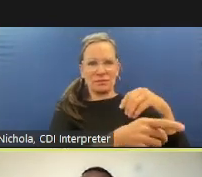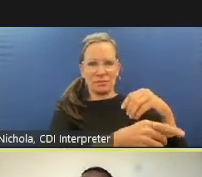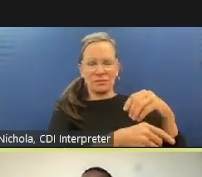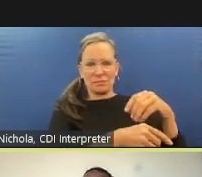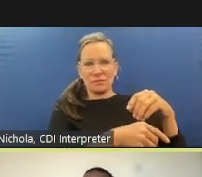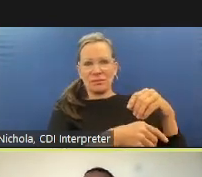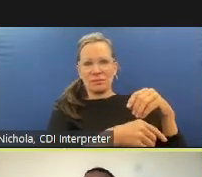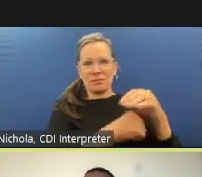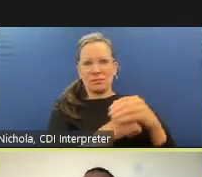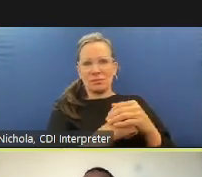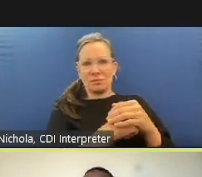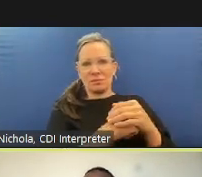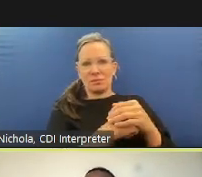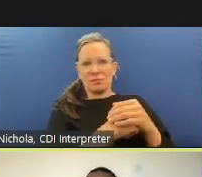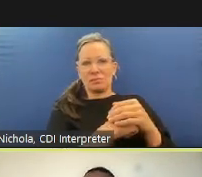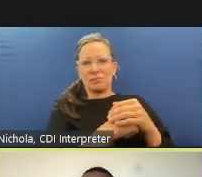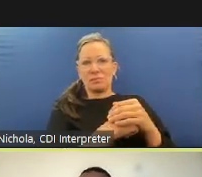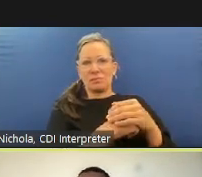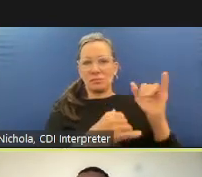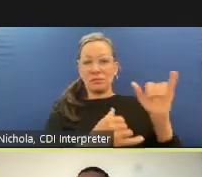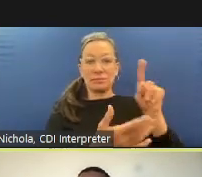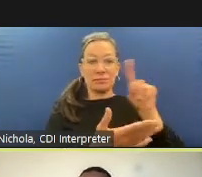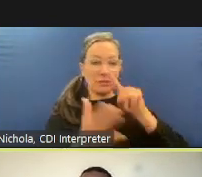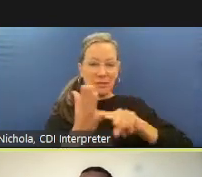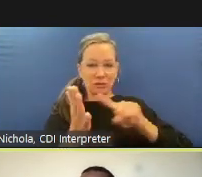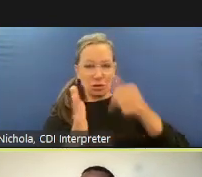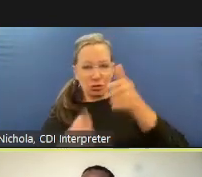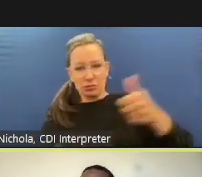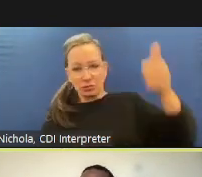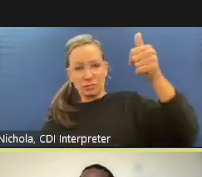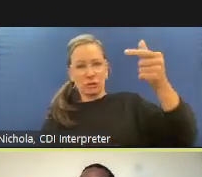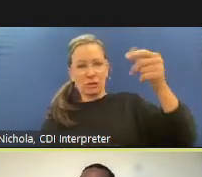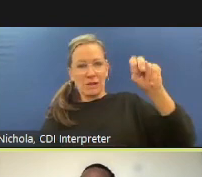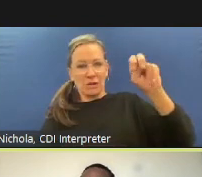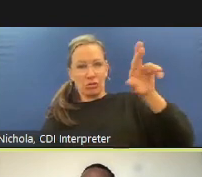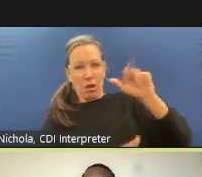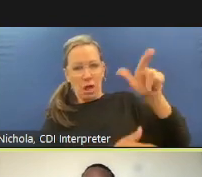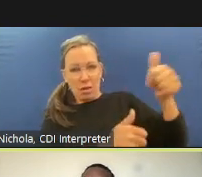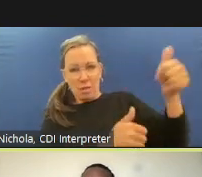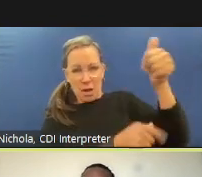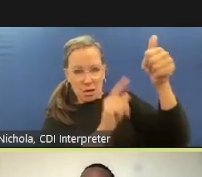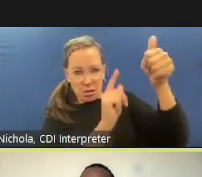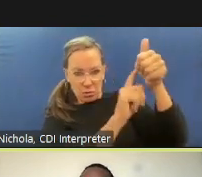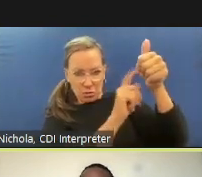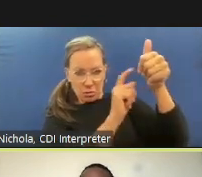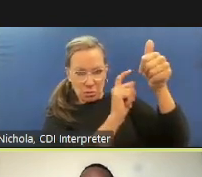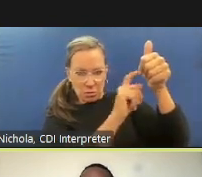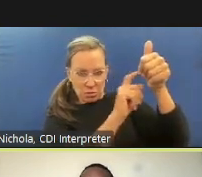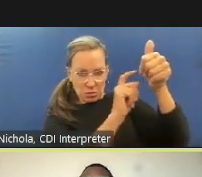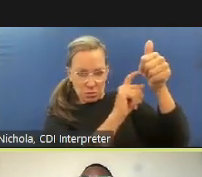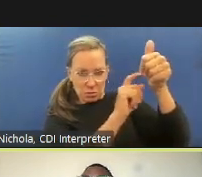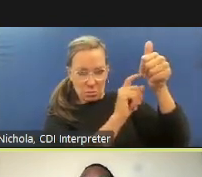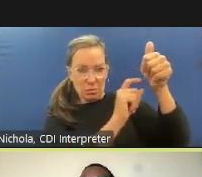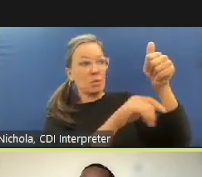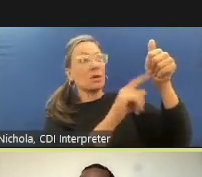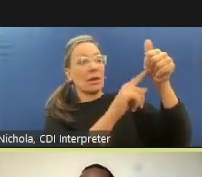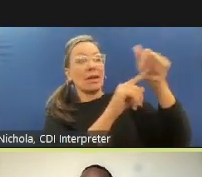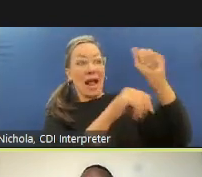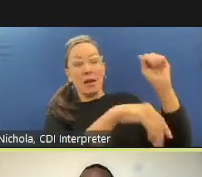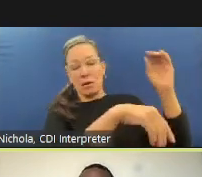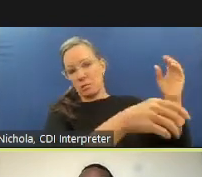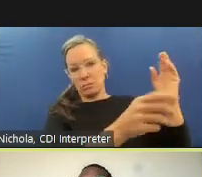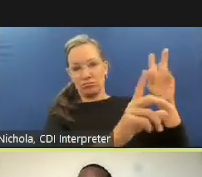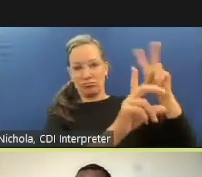power to issue a subpoena subpoena which is a subpoena you know calling for a person to come in and provide testimony or a